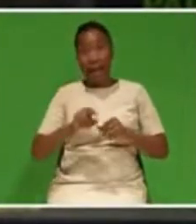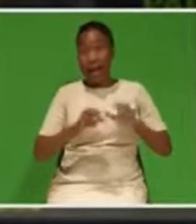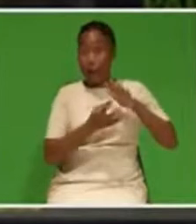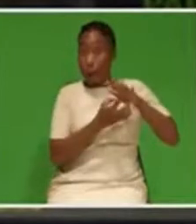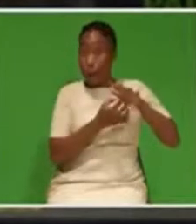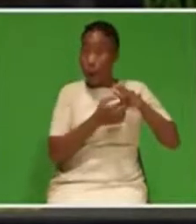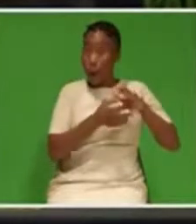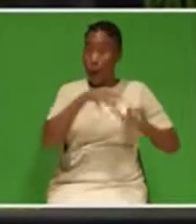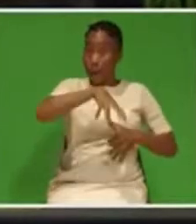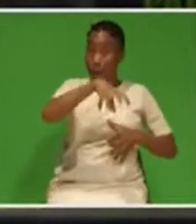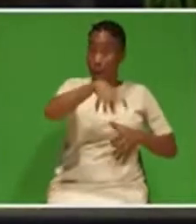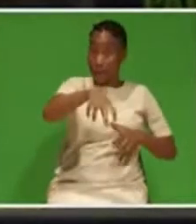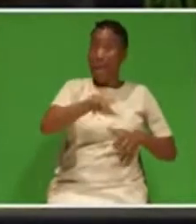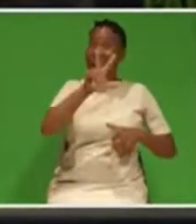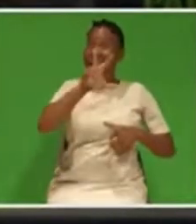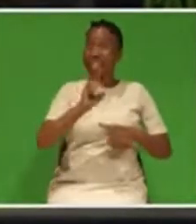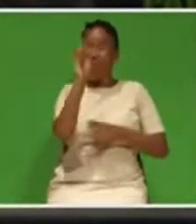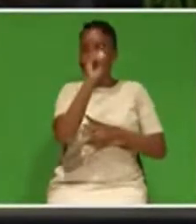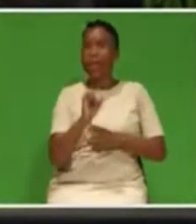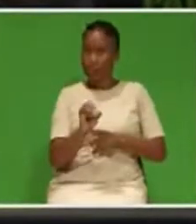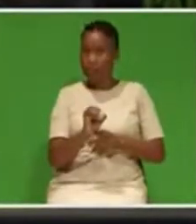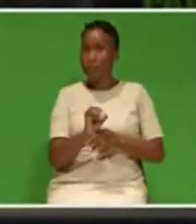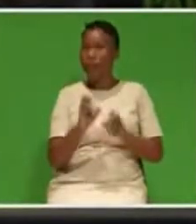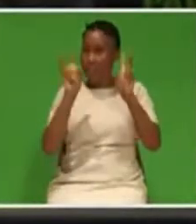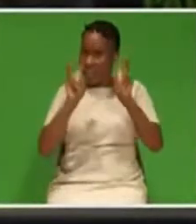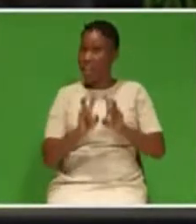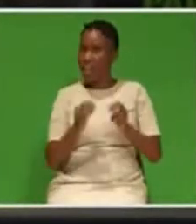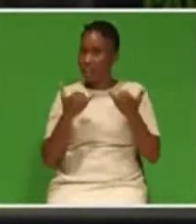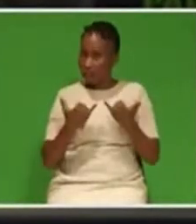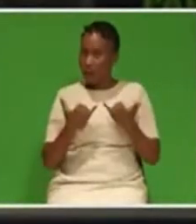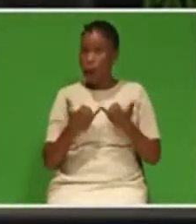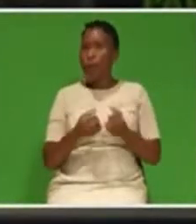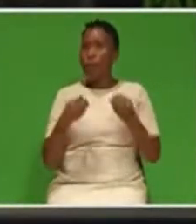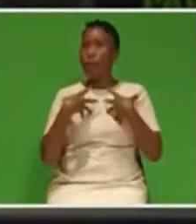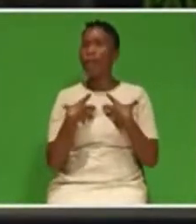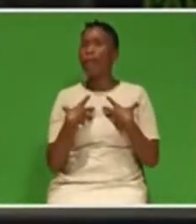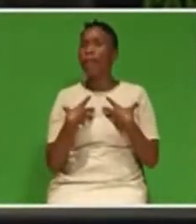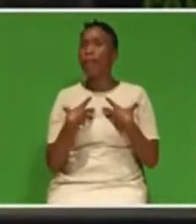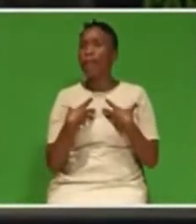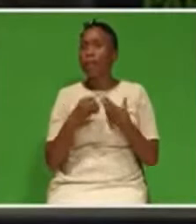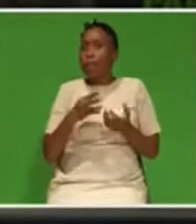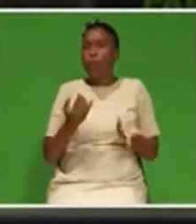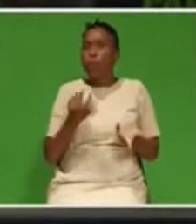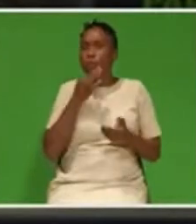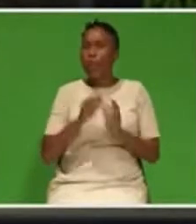of our energy source right now and will therefore...